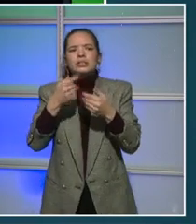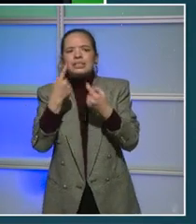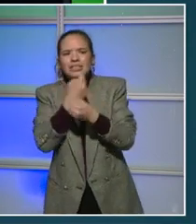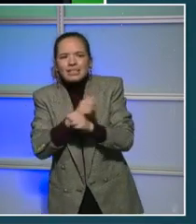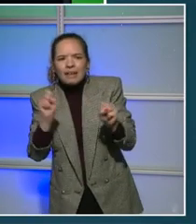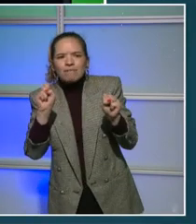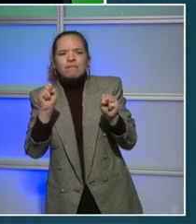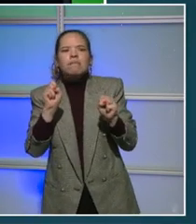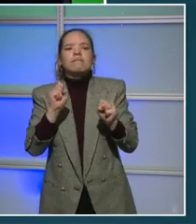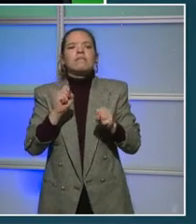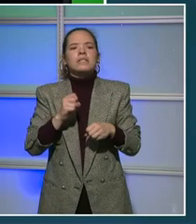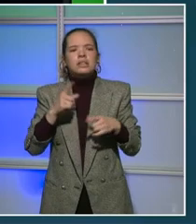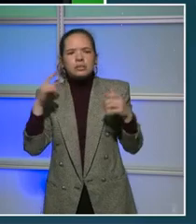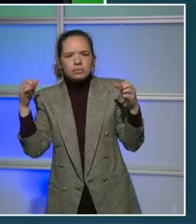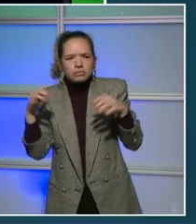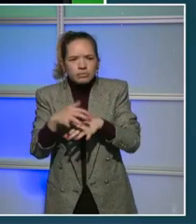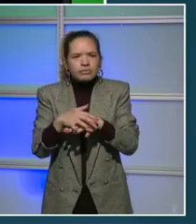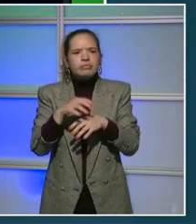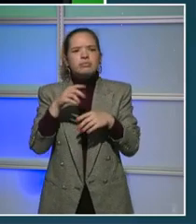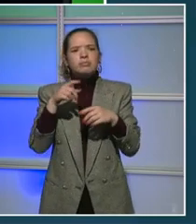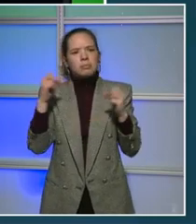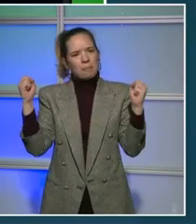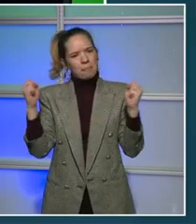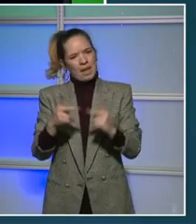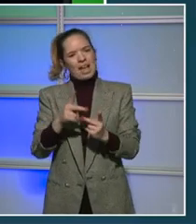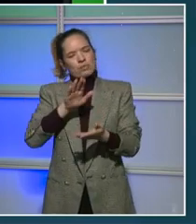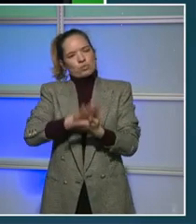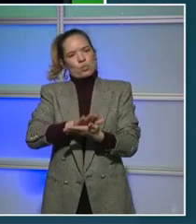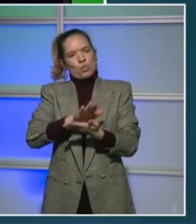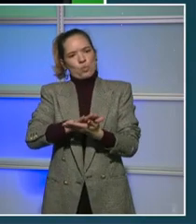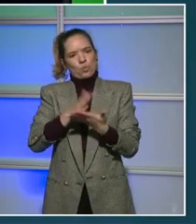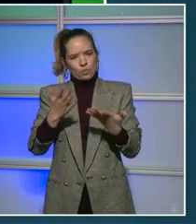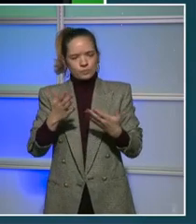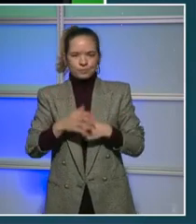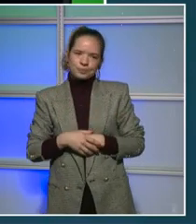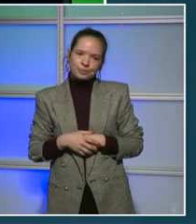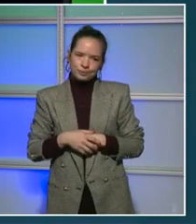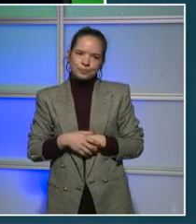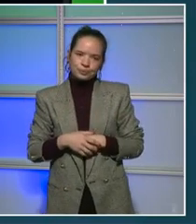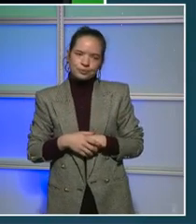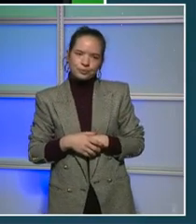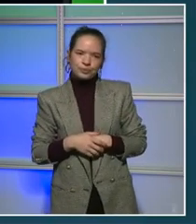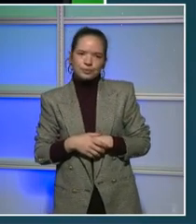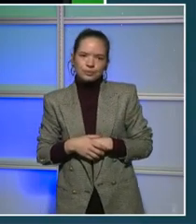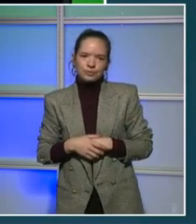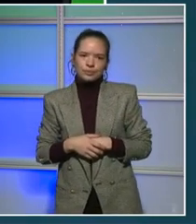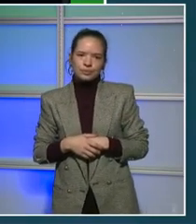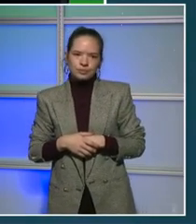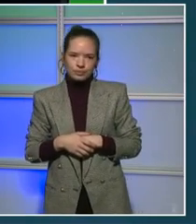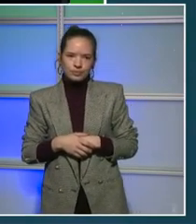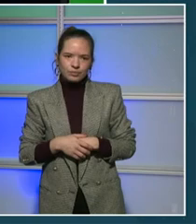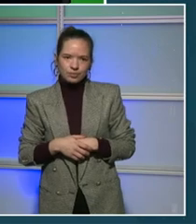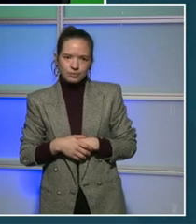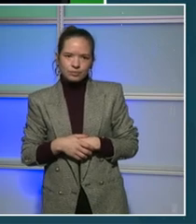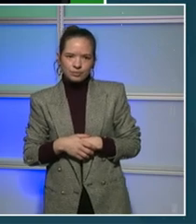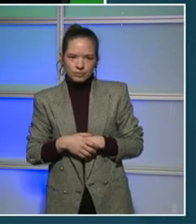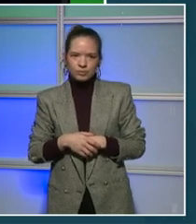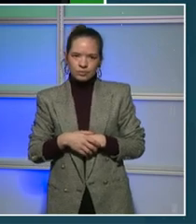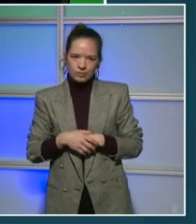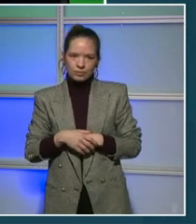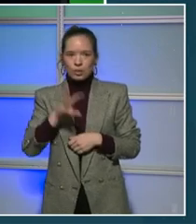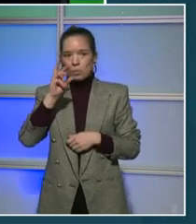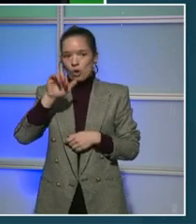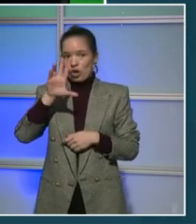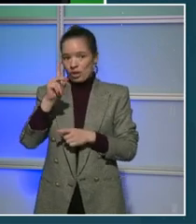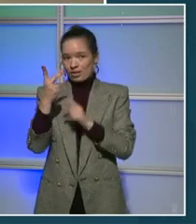so much, Mayor. And we're going to patch into our first question from an at-home participant. Sal from Ward 3, we're bringing you on now. Go ahead, Sal,